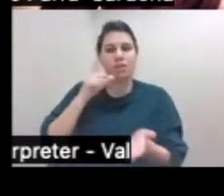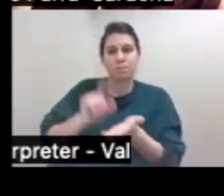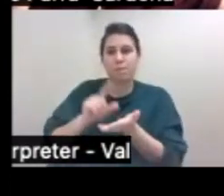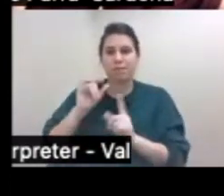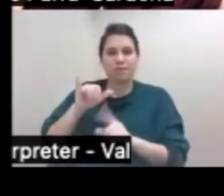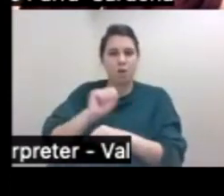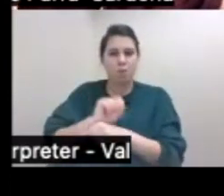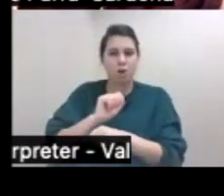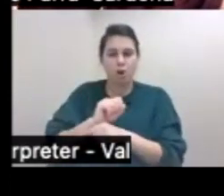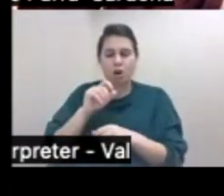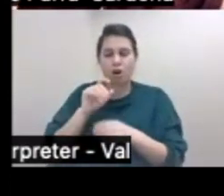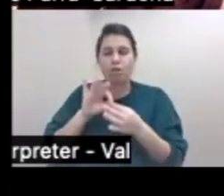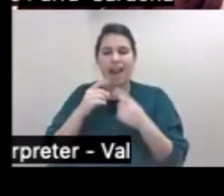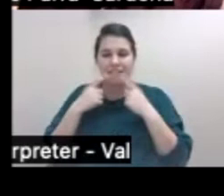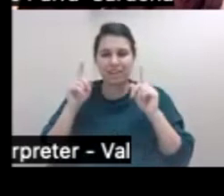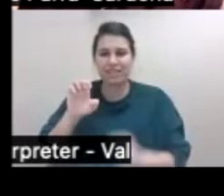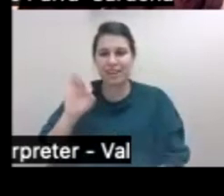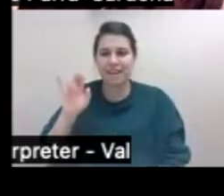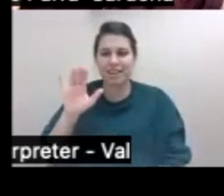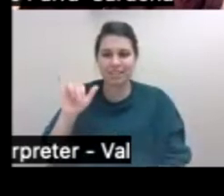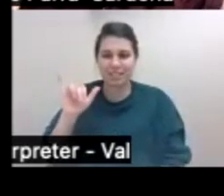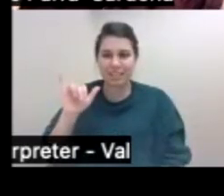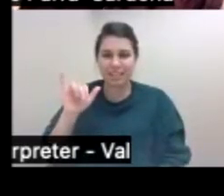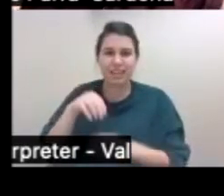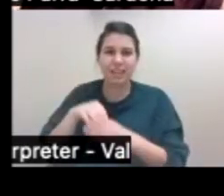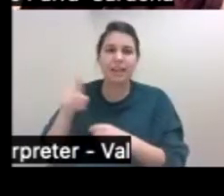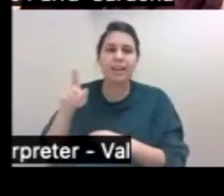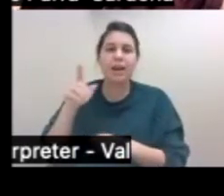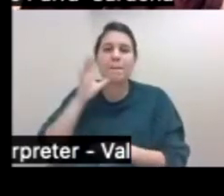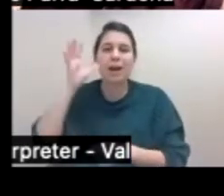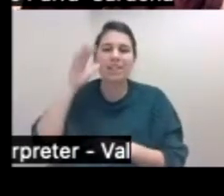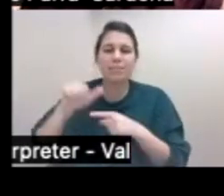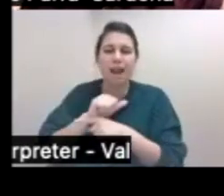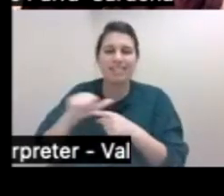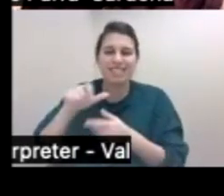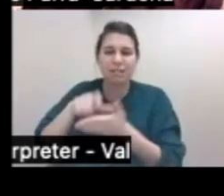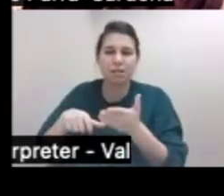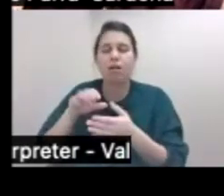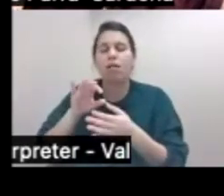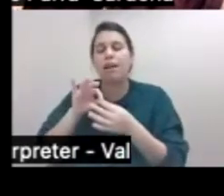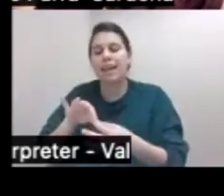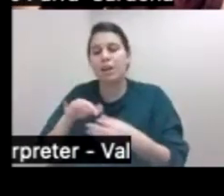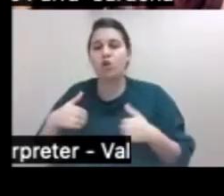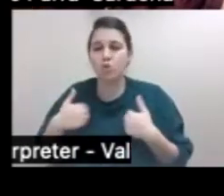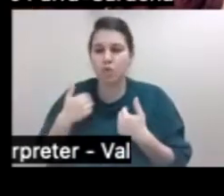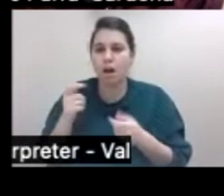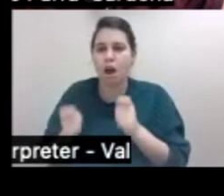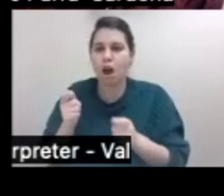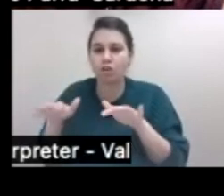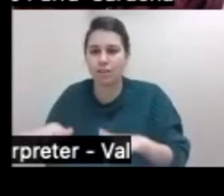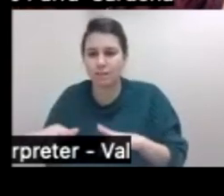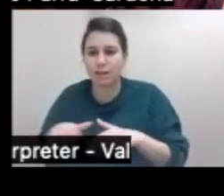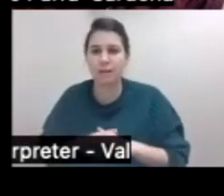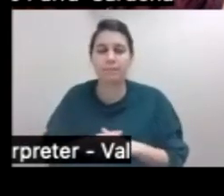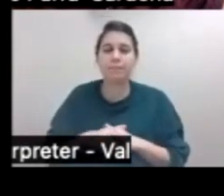very marked improvements on parenting practices and youth adjustment. And rather than going over those,